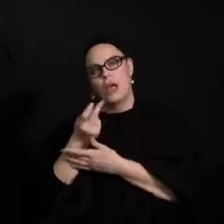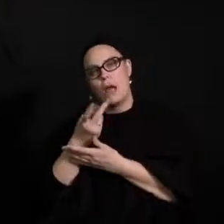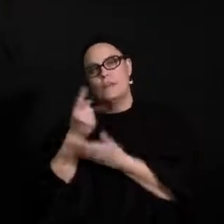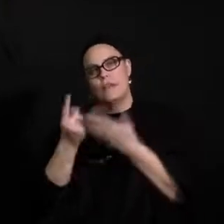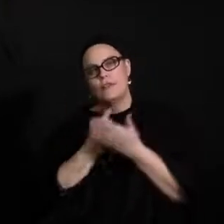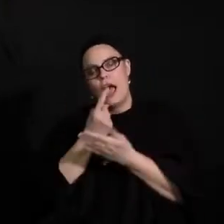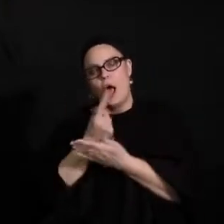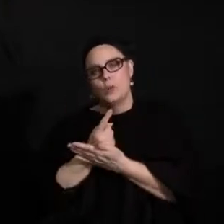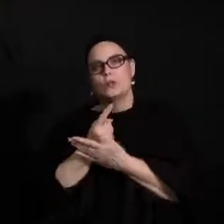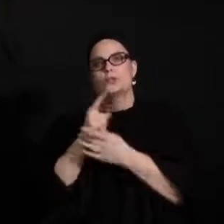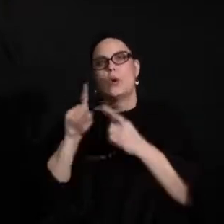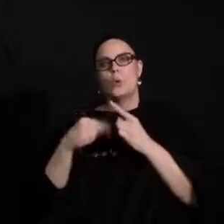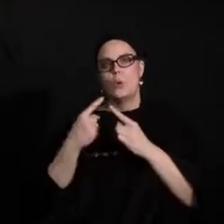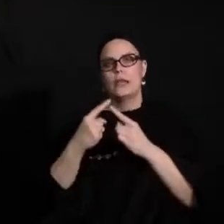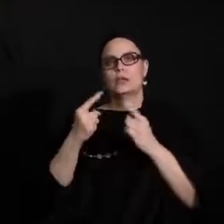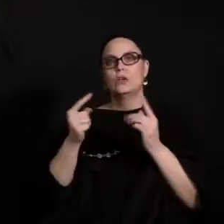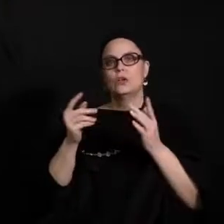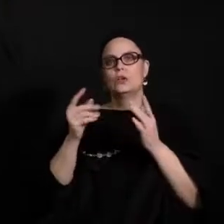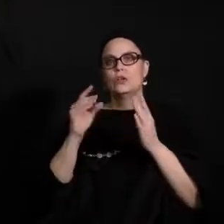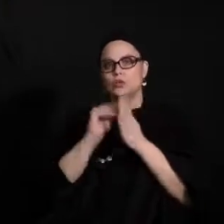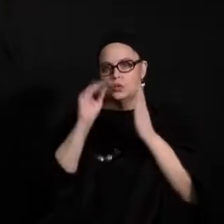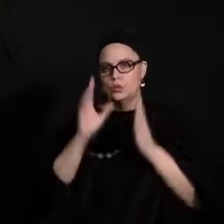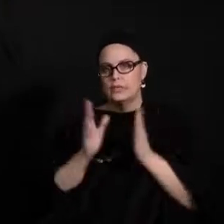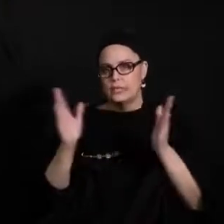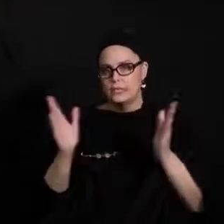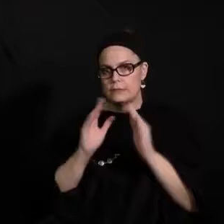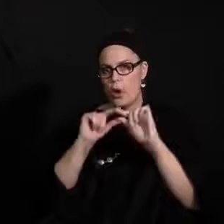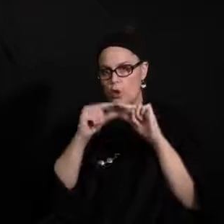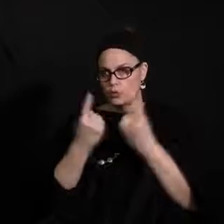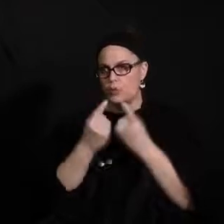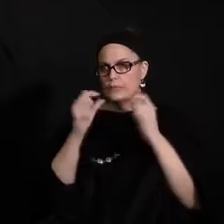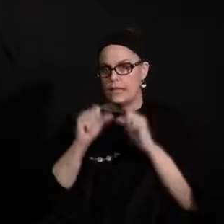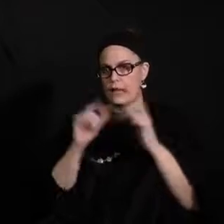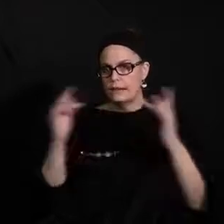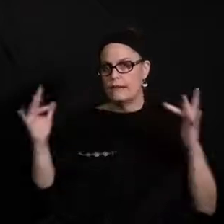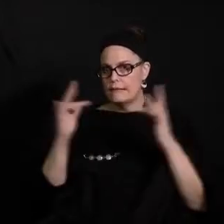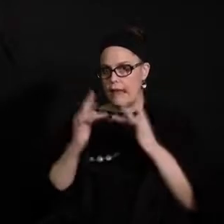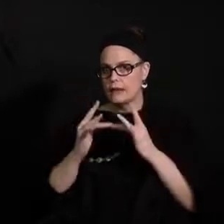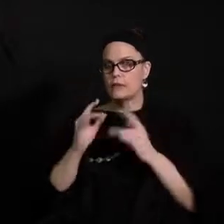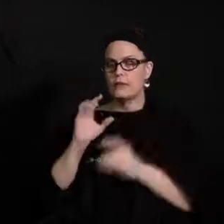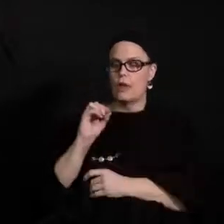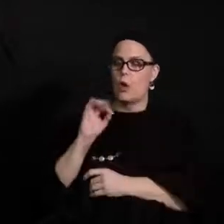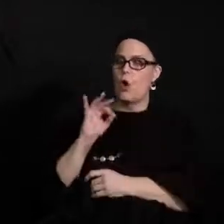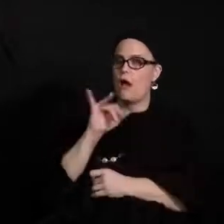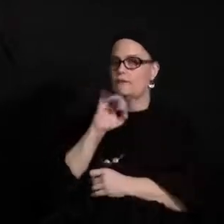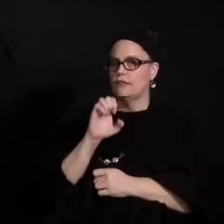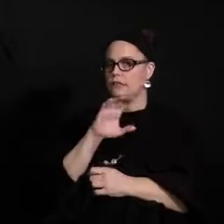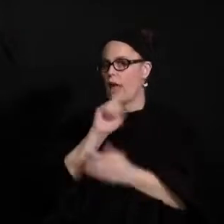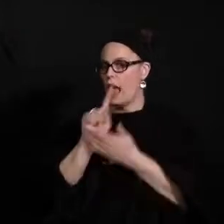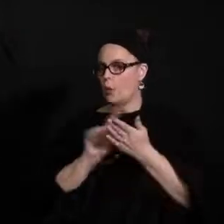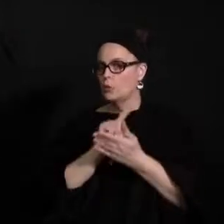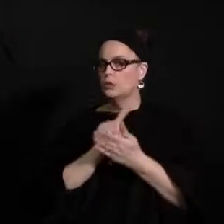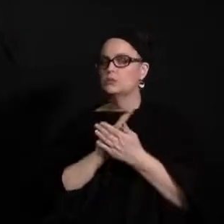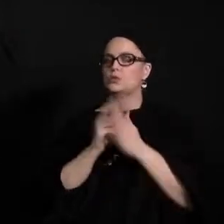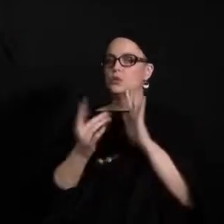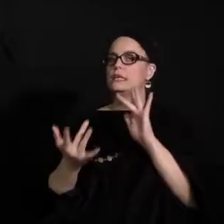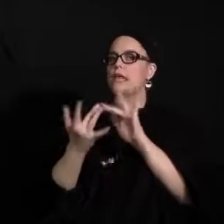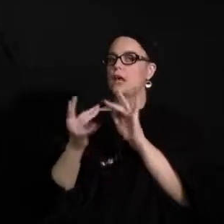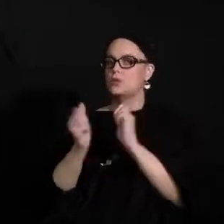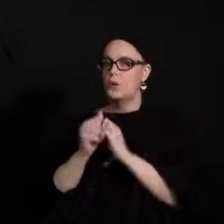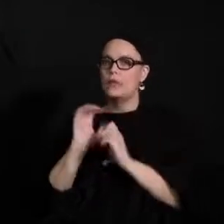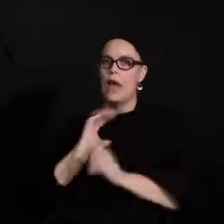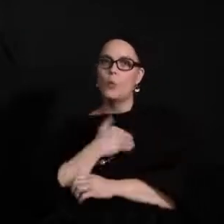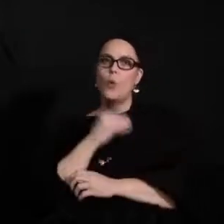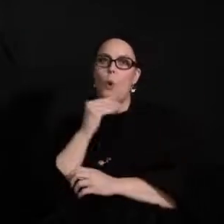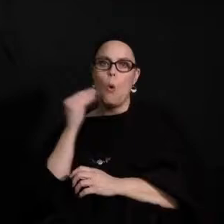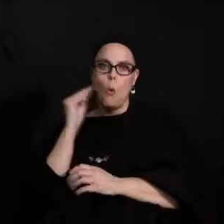either in small groups or with office hours for the students who are at home. And so we're trying to